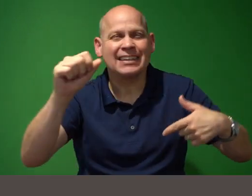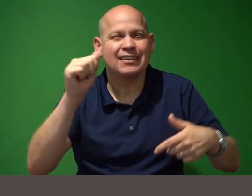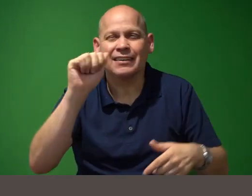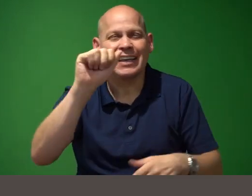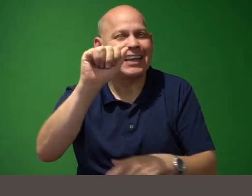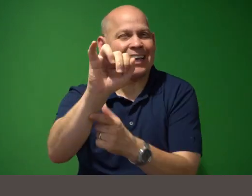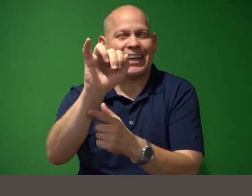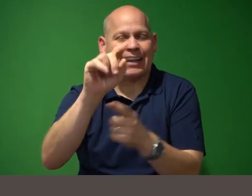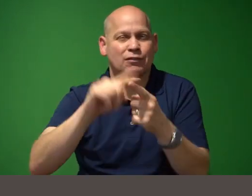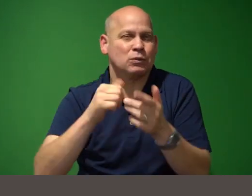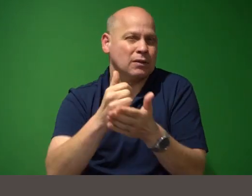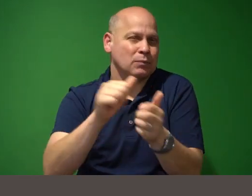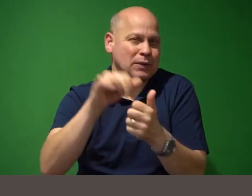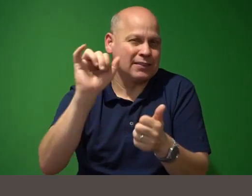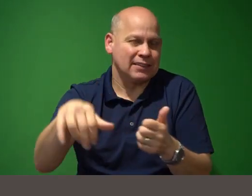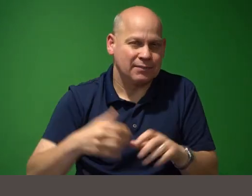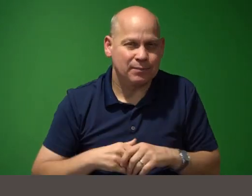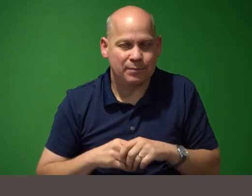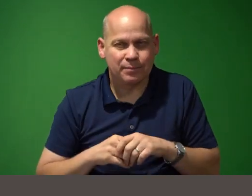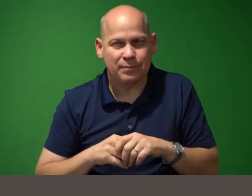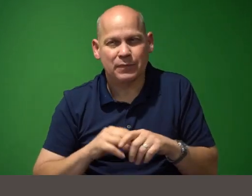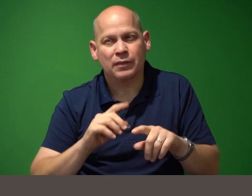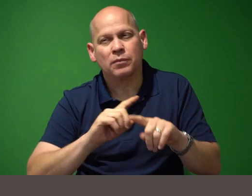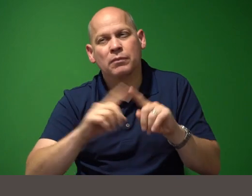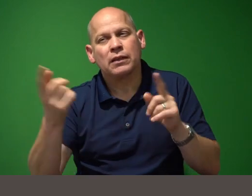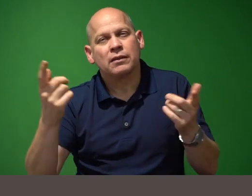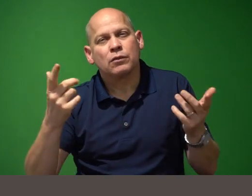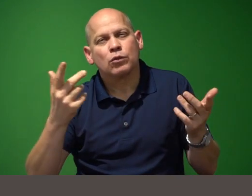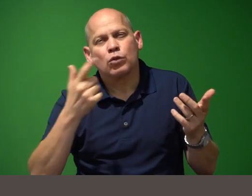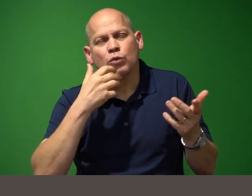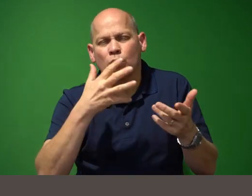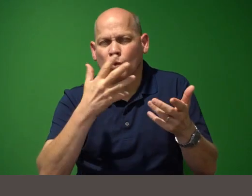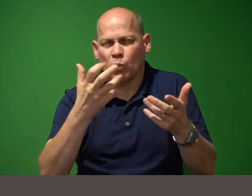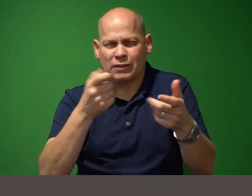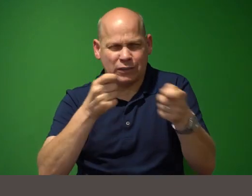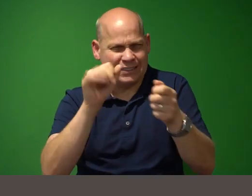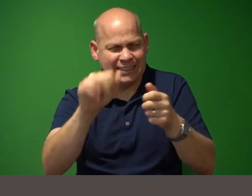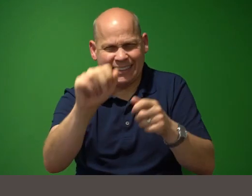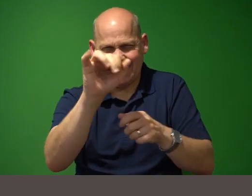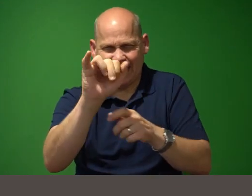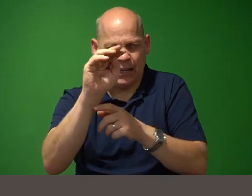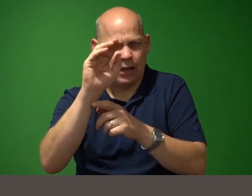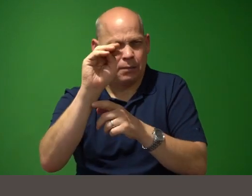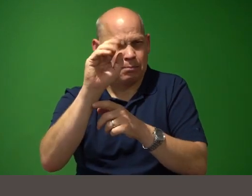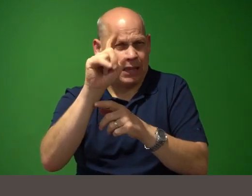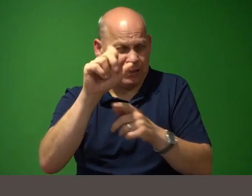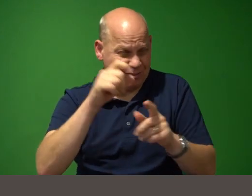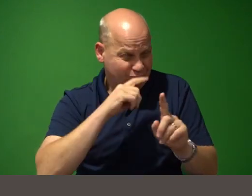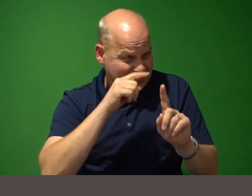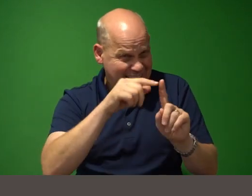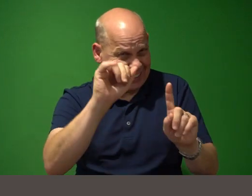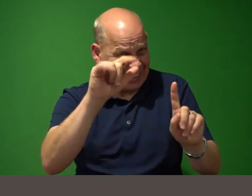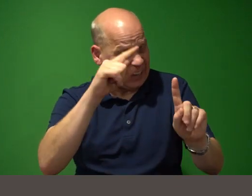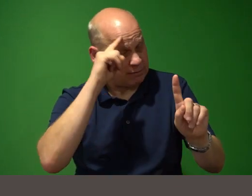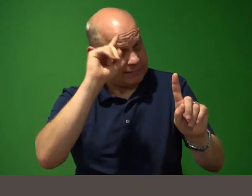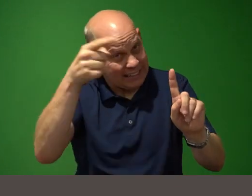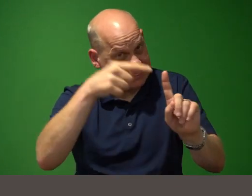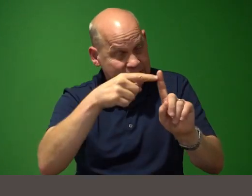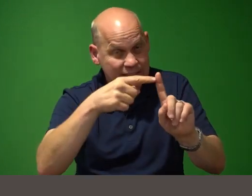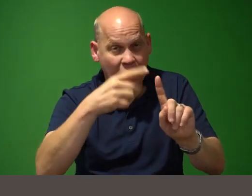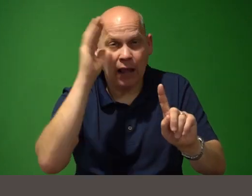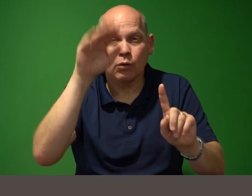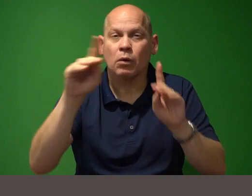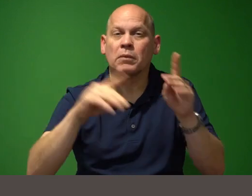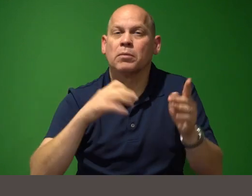but what's the deal with these ai models anyway are they really intelligent i know people can have conversations about